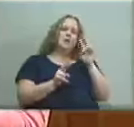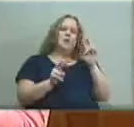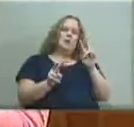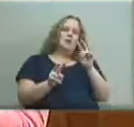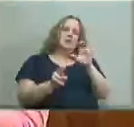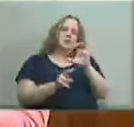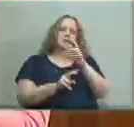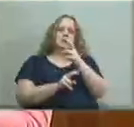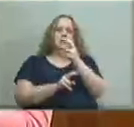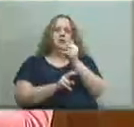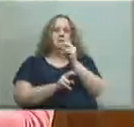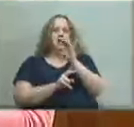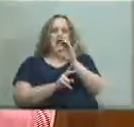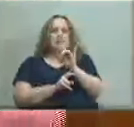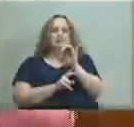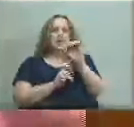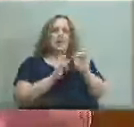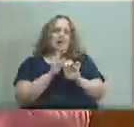of chancy elementary plummet